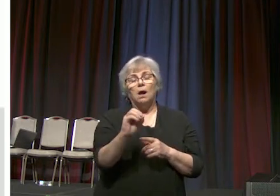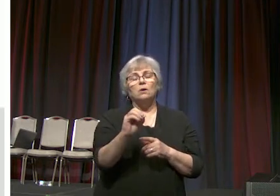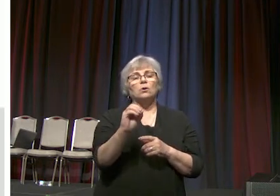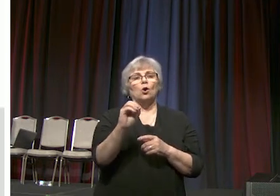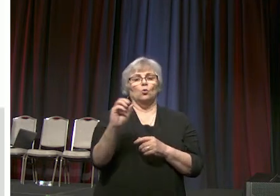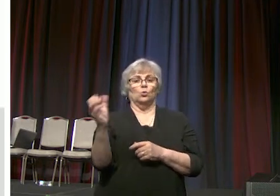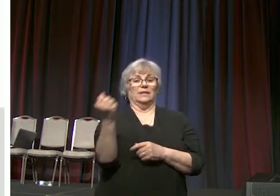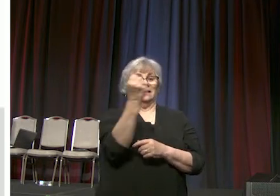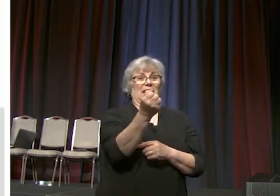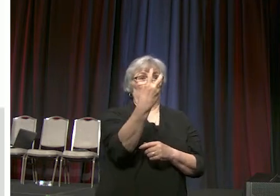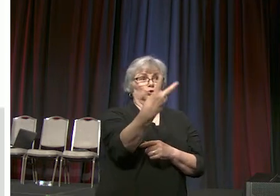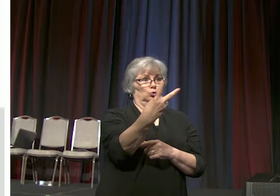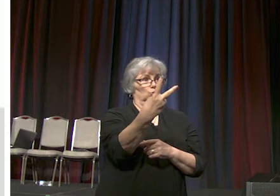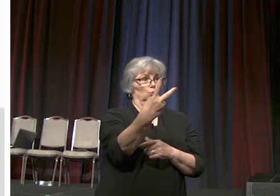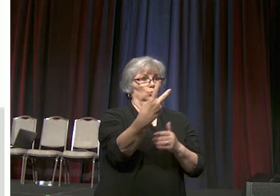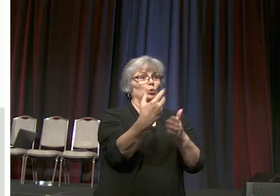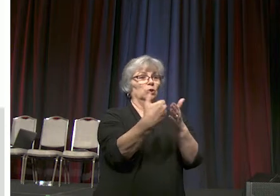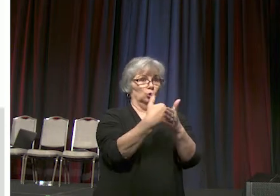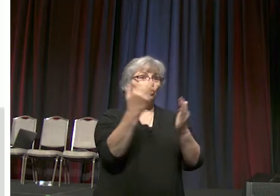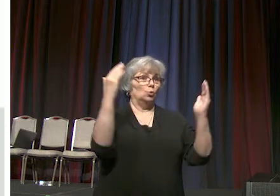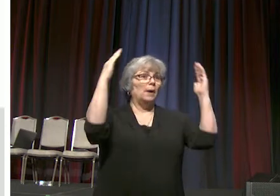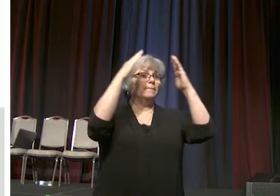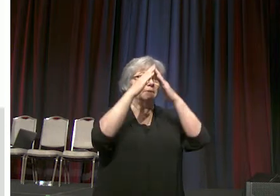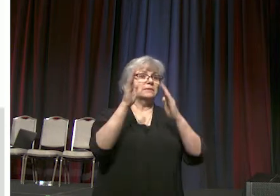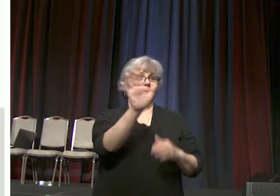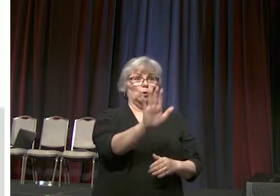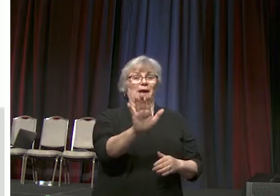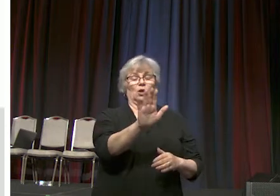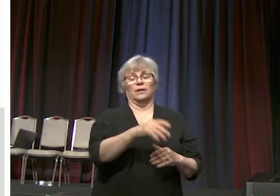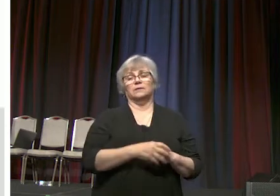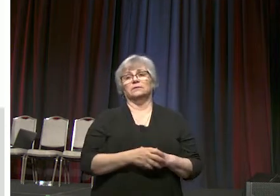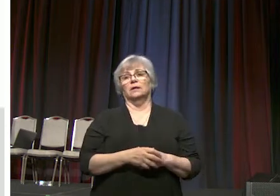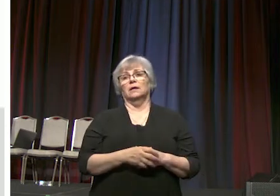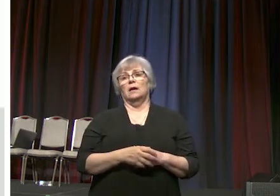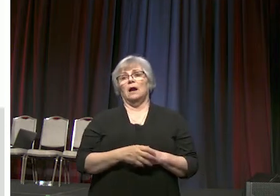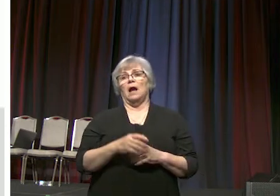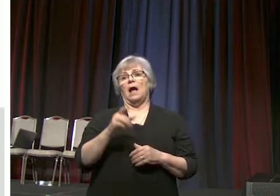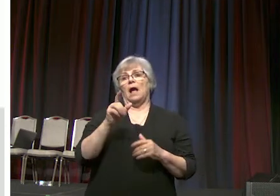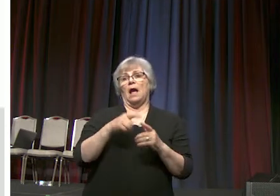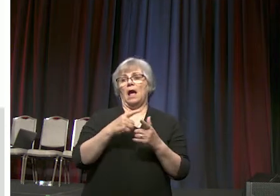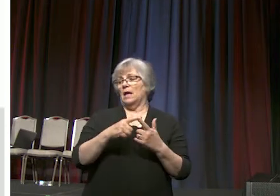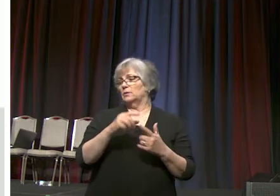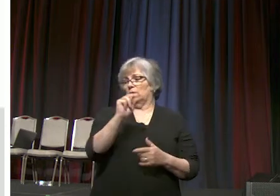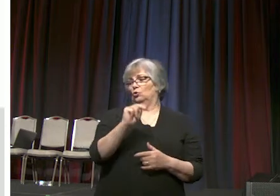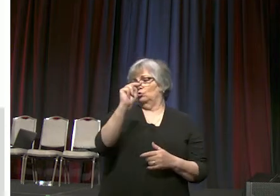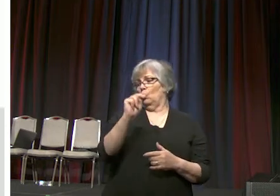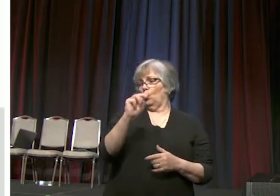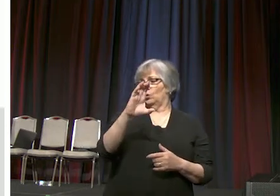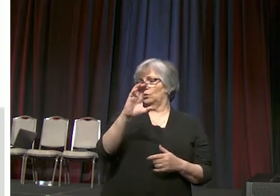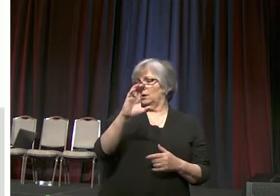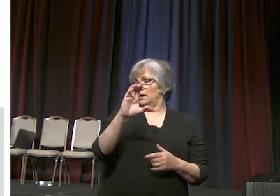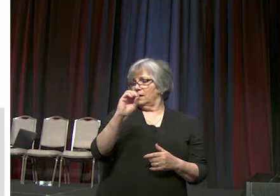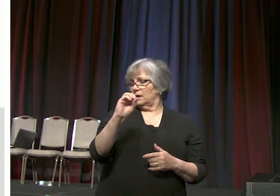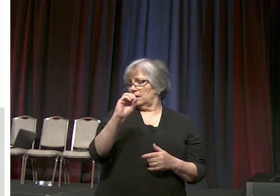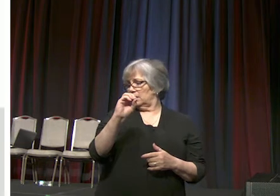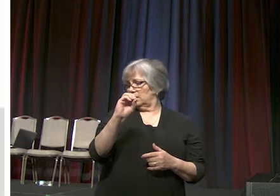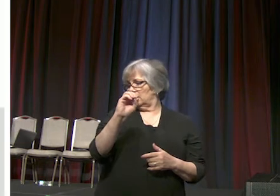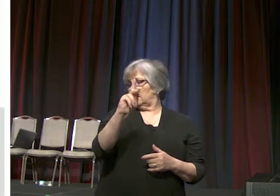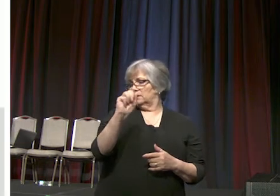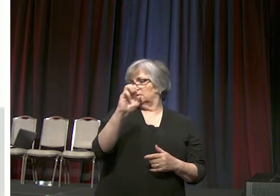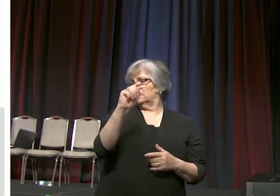receive two uh new episcopal areas and that within it north katanga and south congo uh